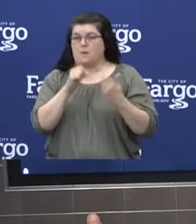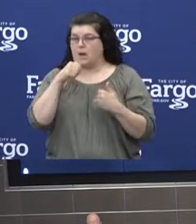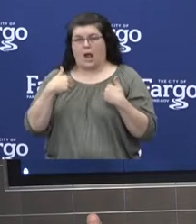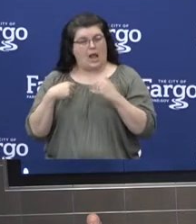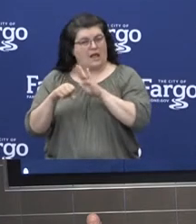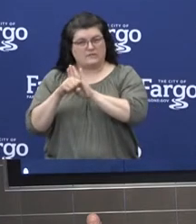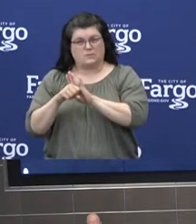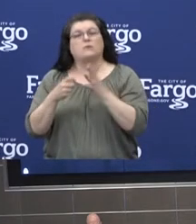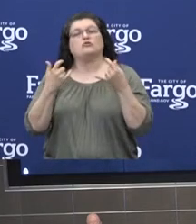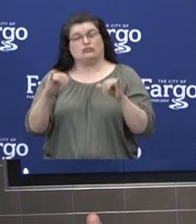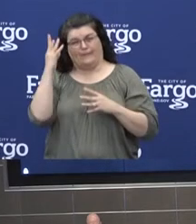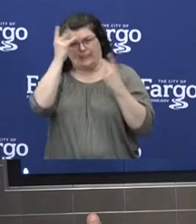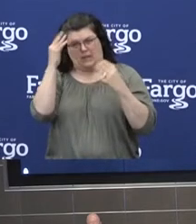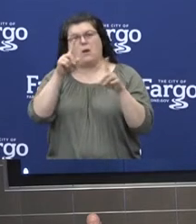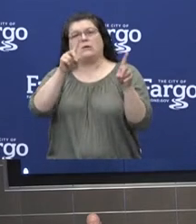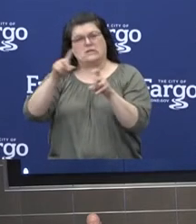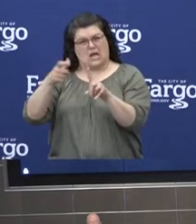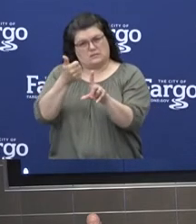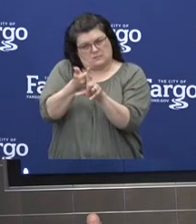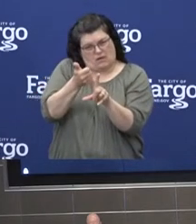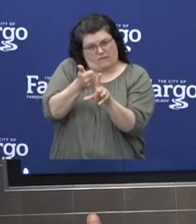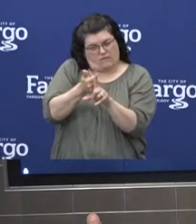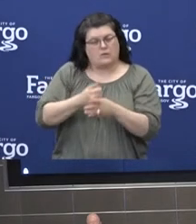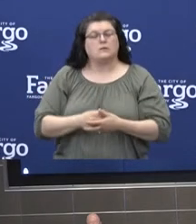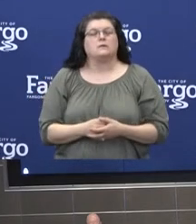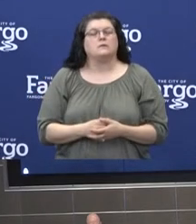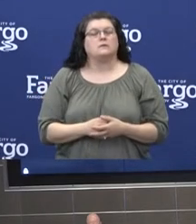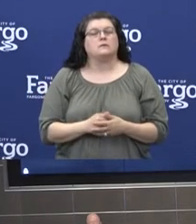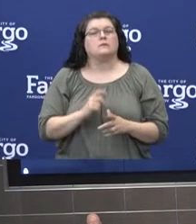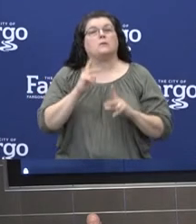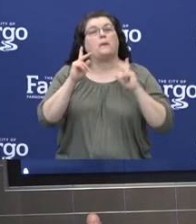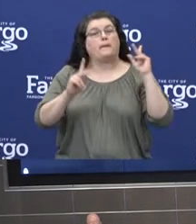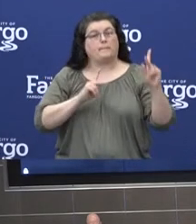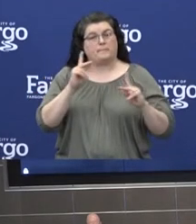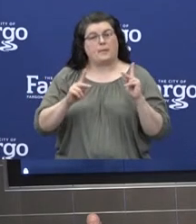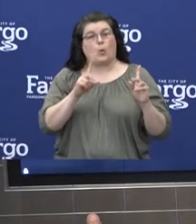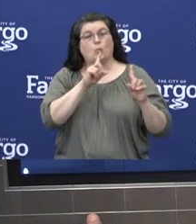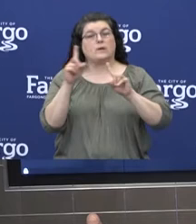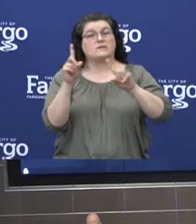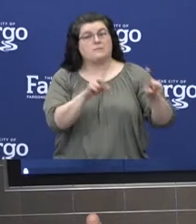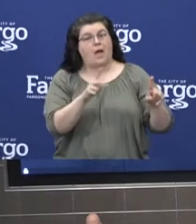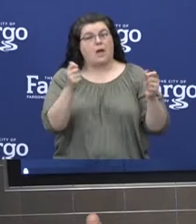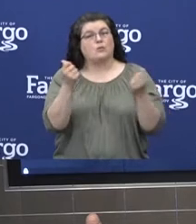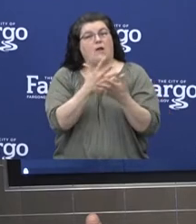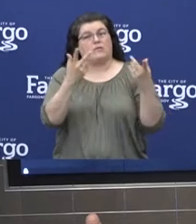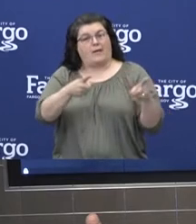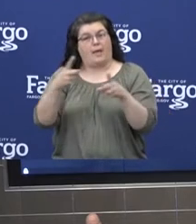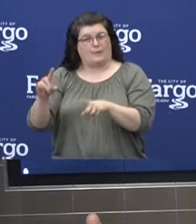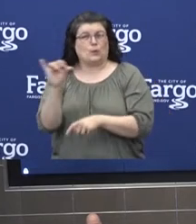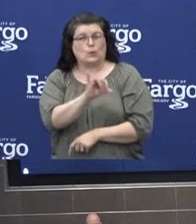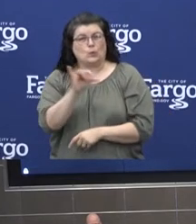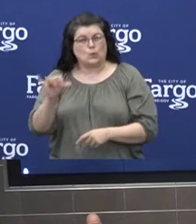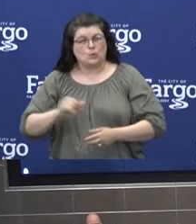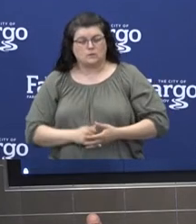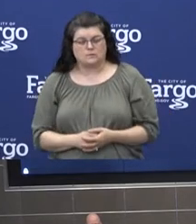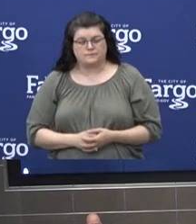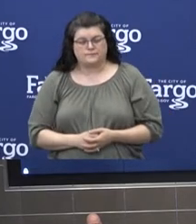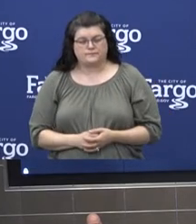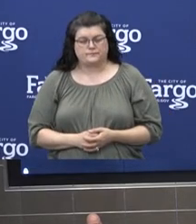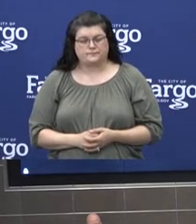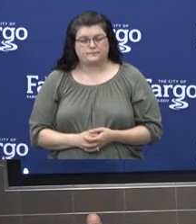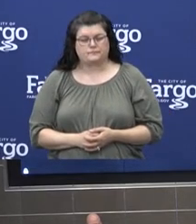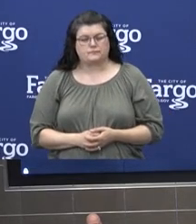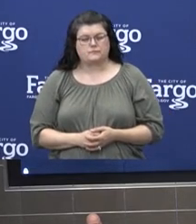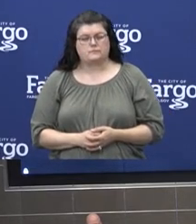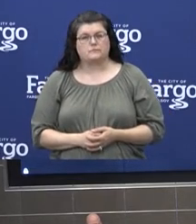consider testing. This would also include those that are responding to the events as well. We also